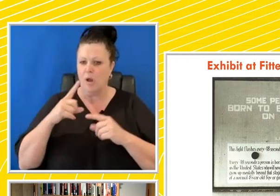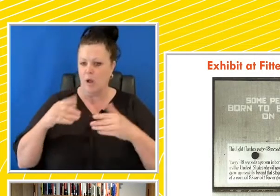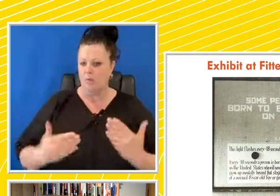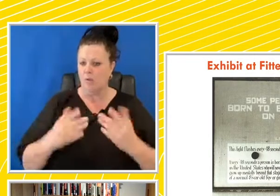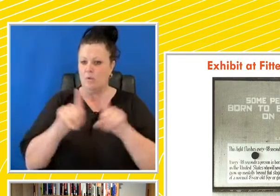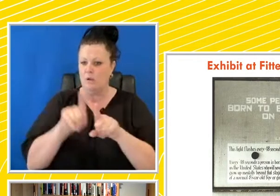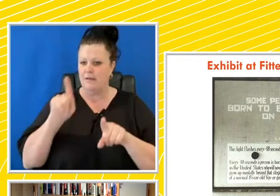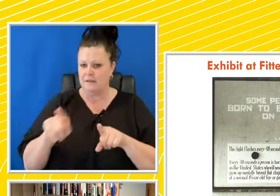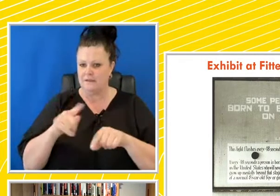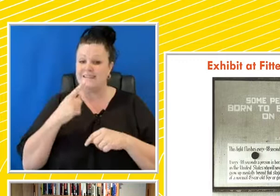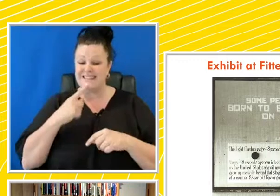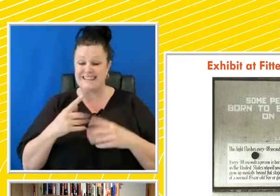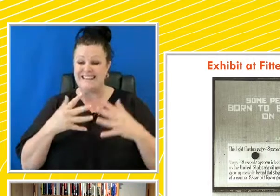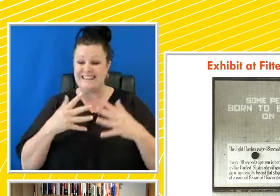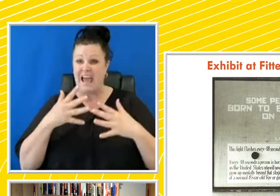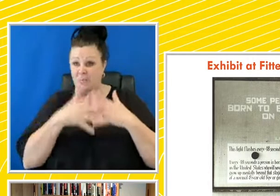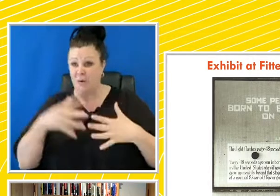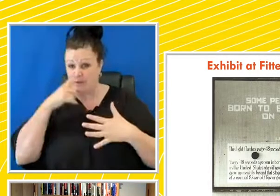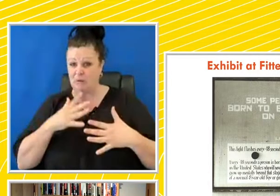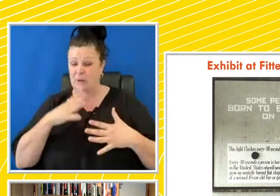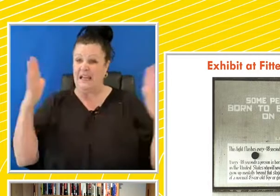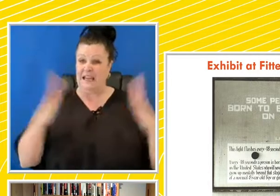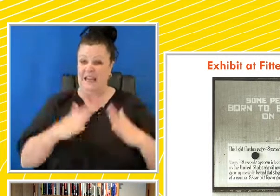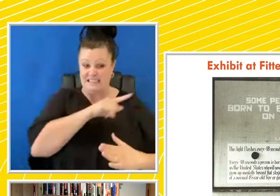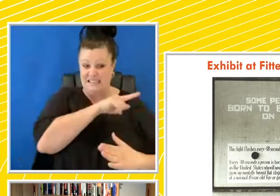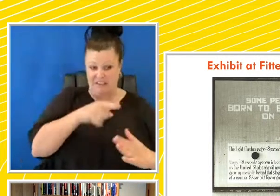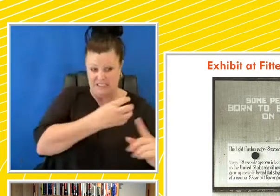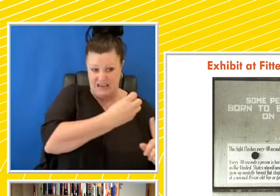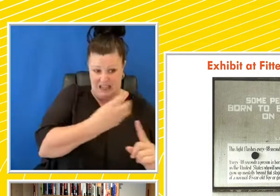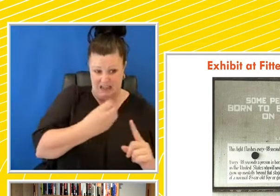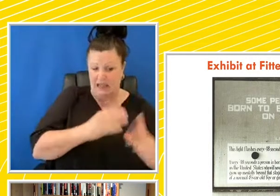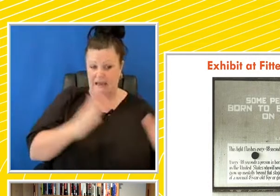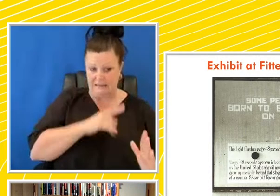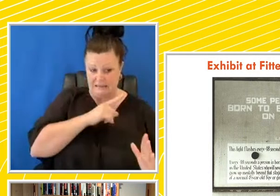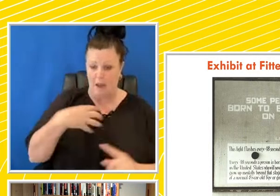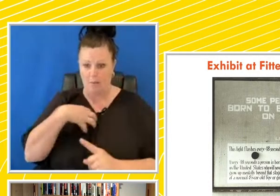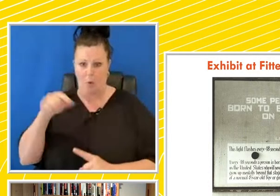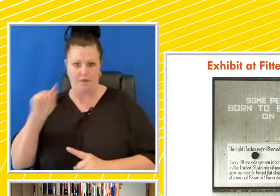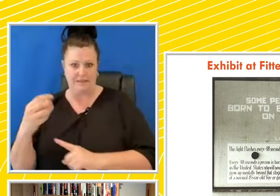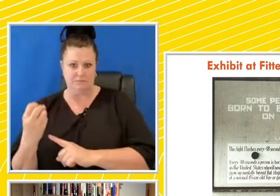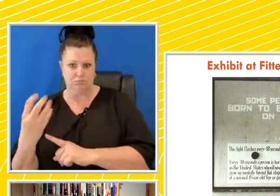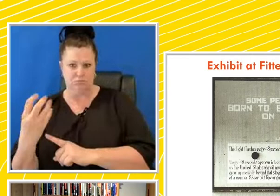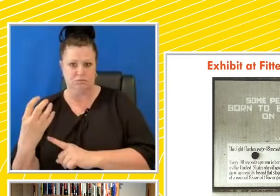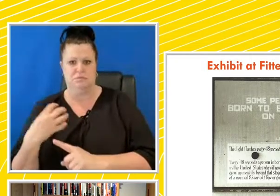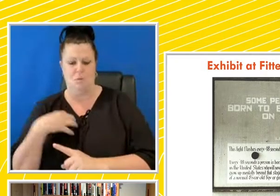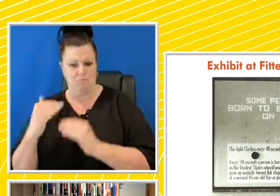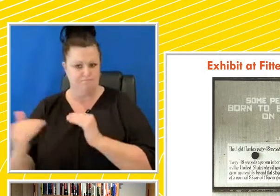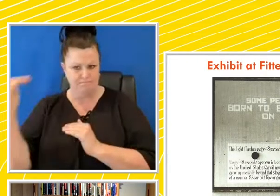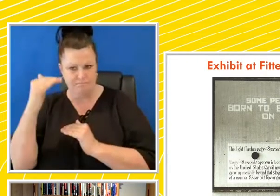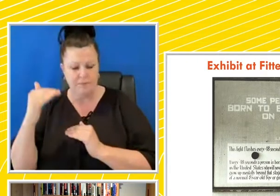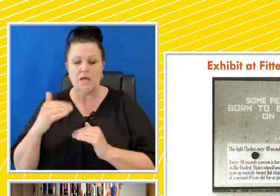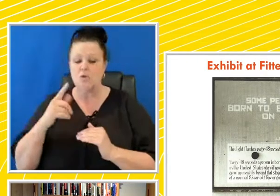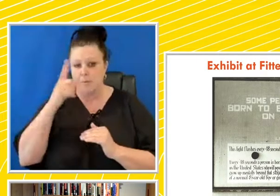So it's saying America needs less of these and more of these. And already there's this inbuilt anxiety